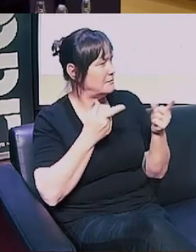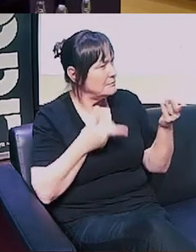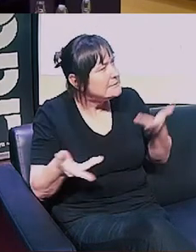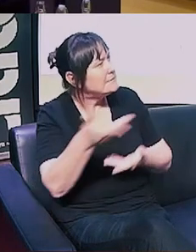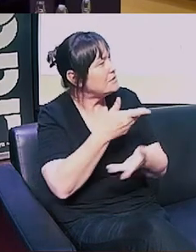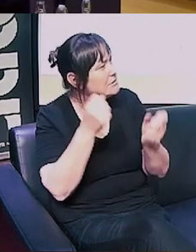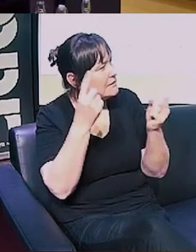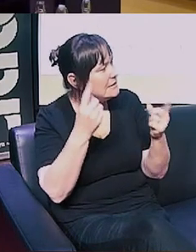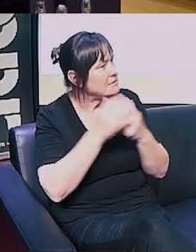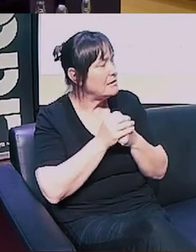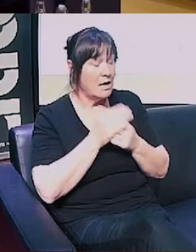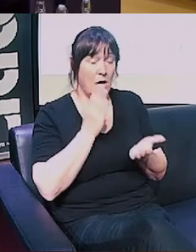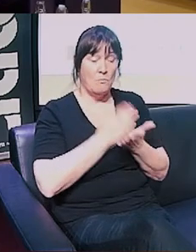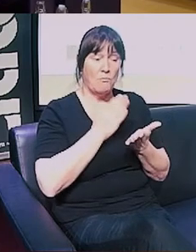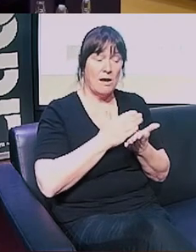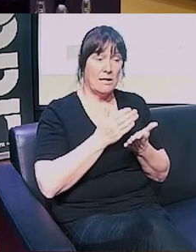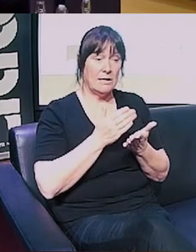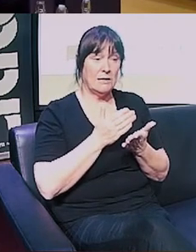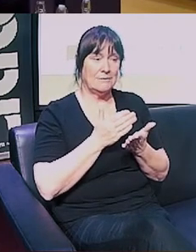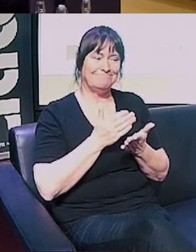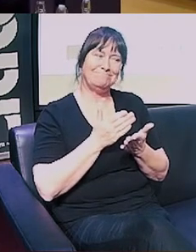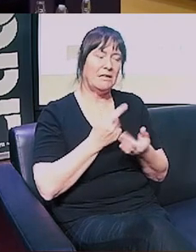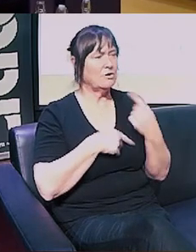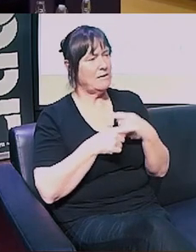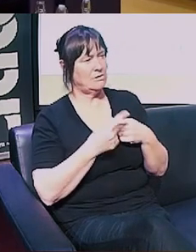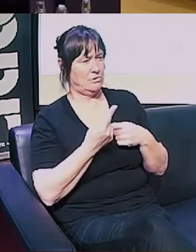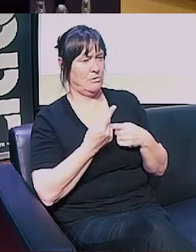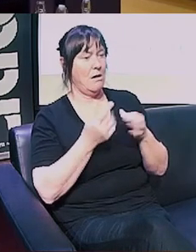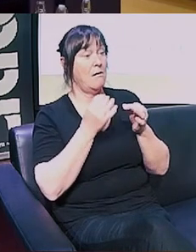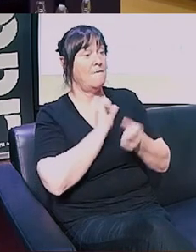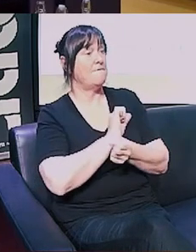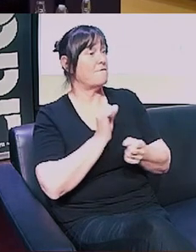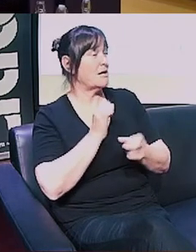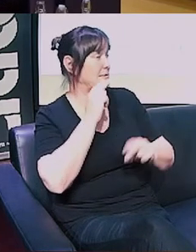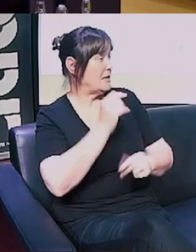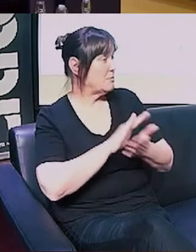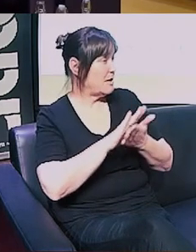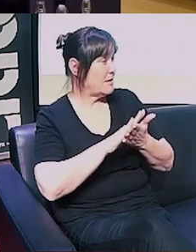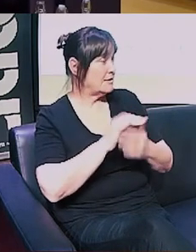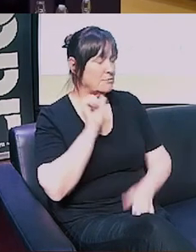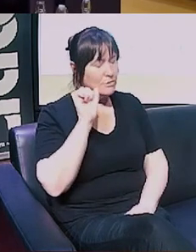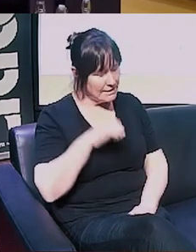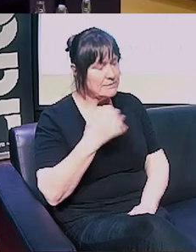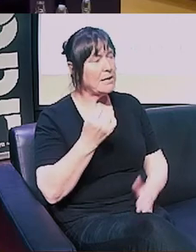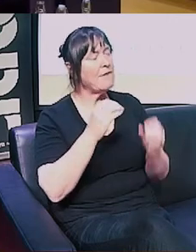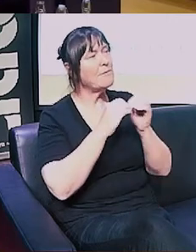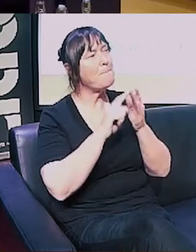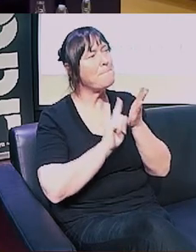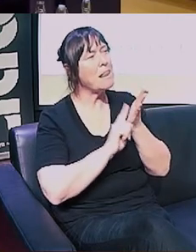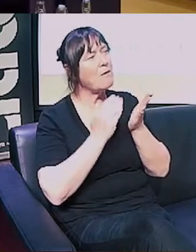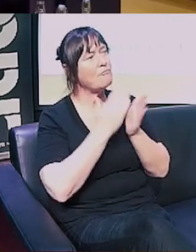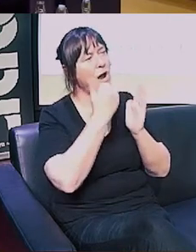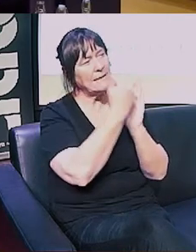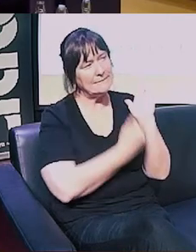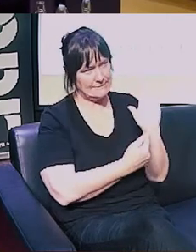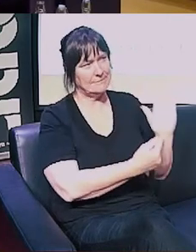But I guess it comes down to the definition of free speech, doesn't it? Well, yeah, we have a Bill of Rights. I think that, you know, if that doesn't explain it, I don't know